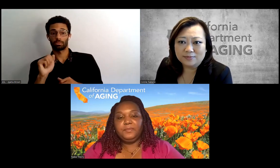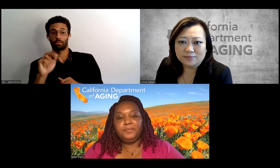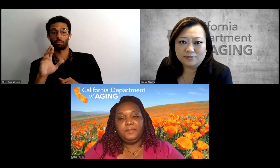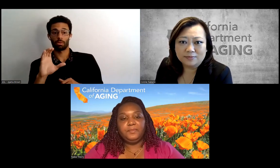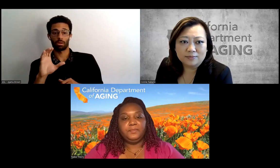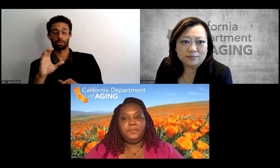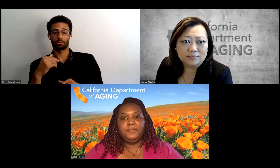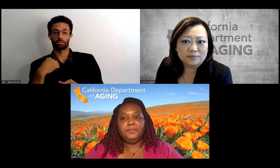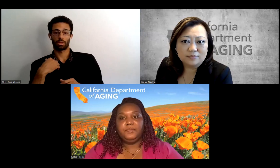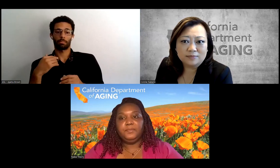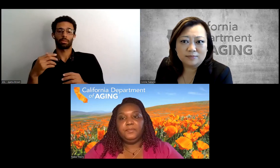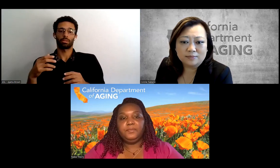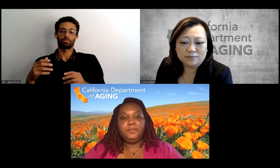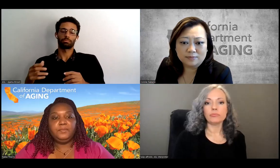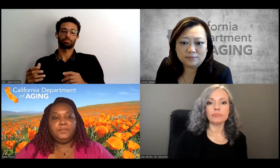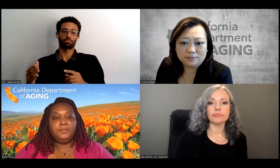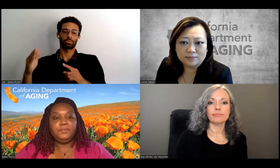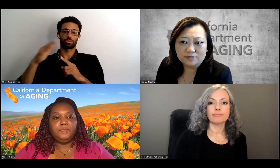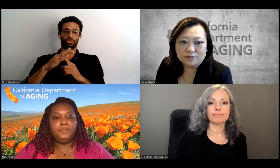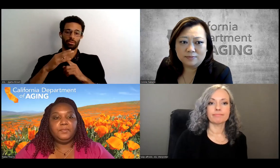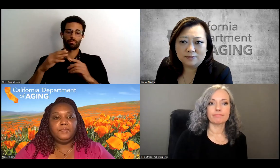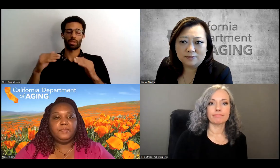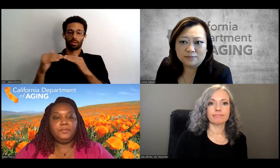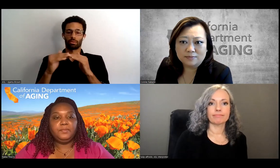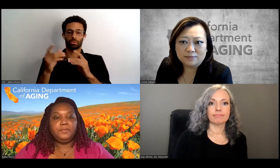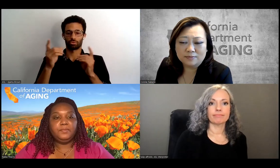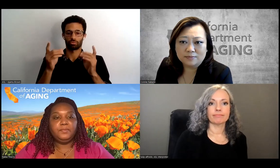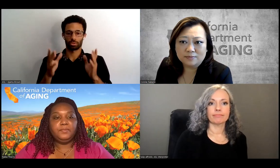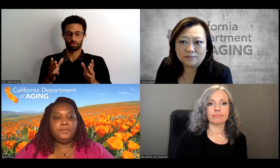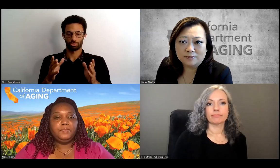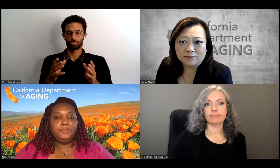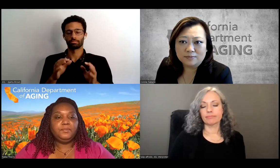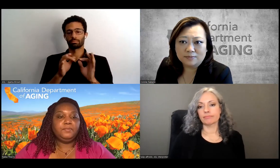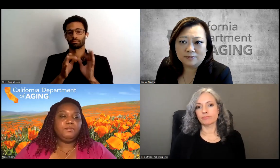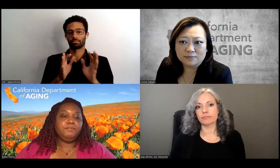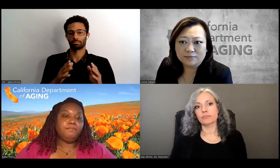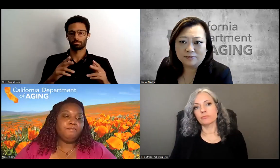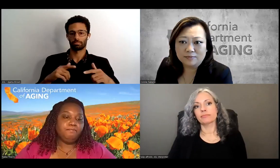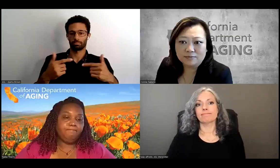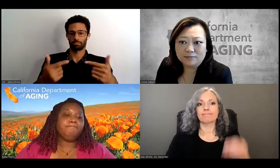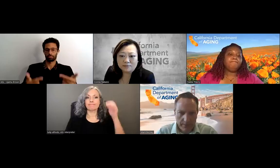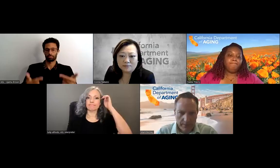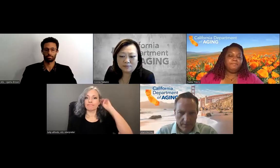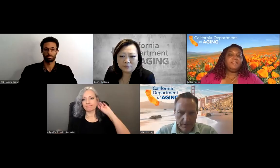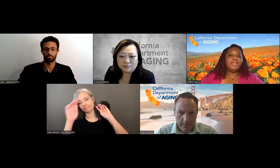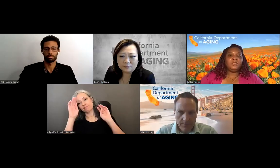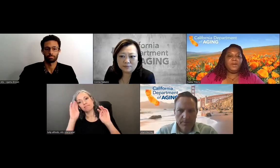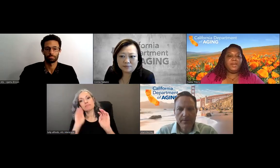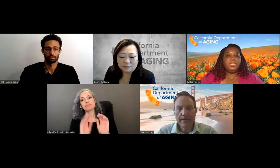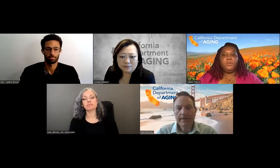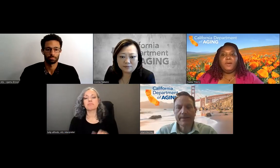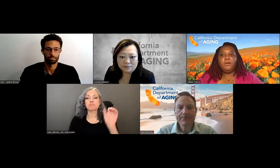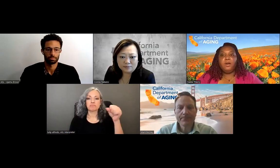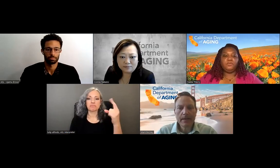director for the department and a key remind me the open participation that starts august 14th is that right that's